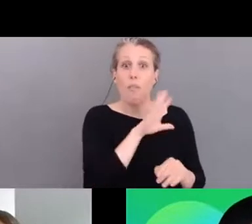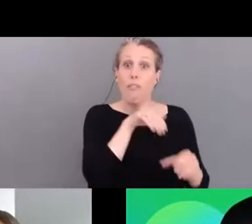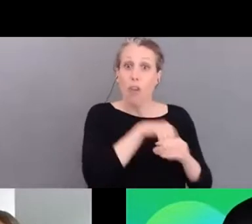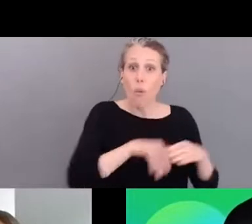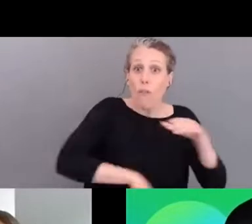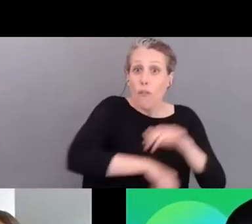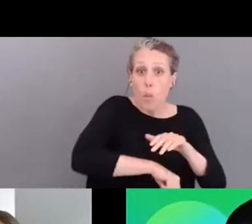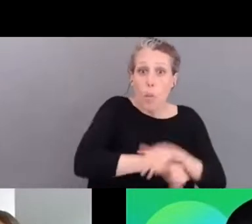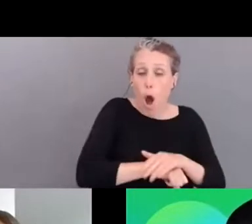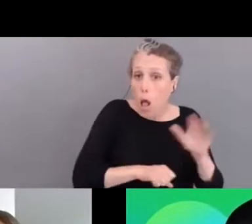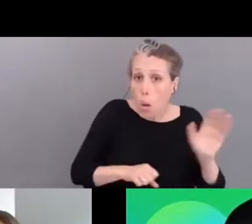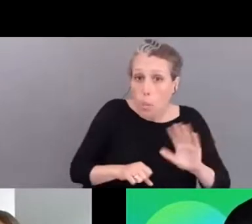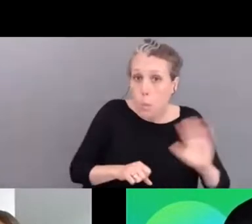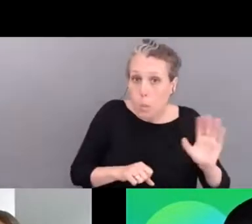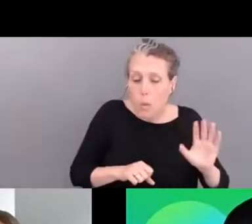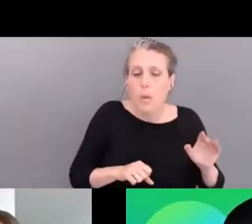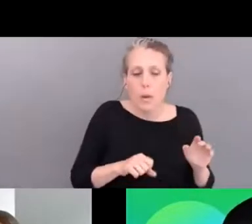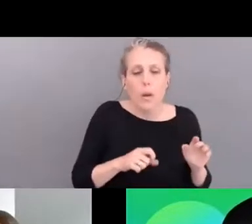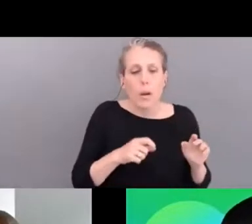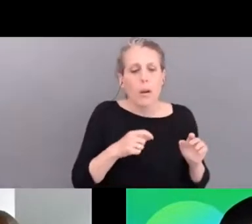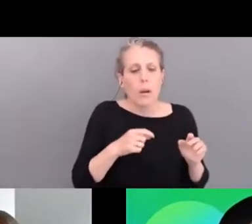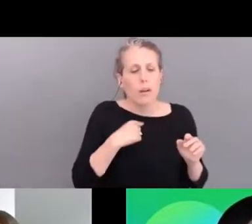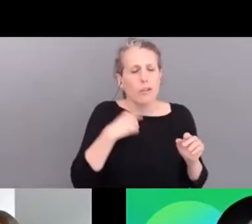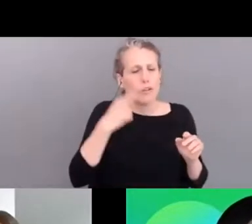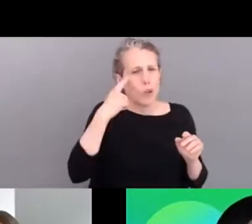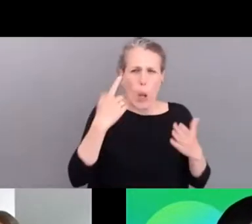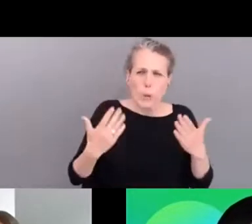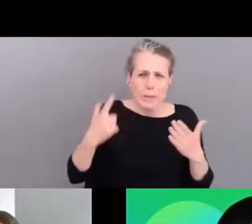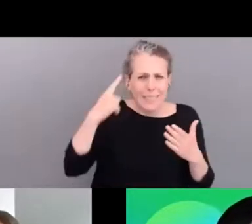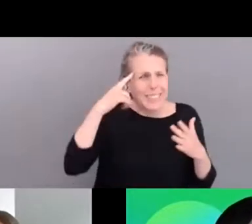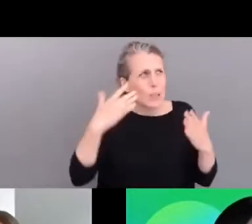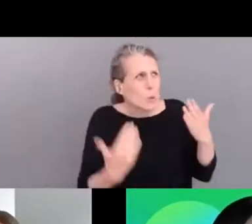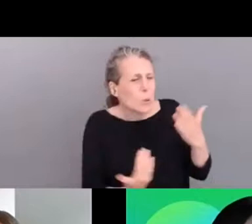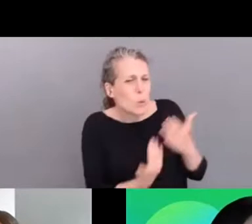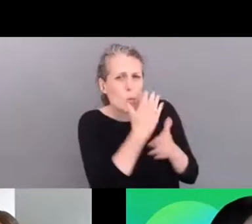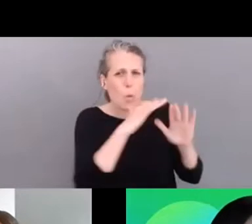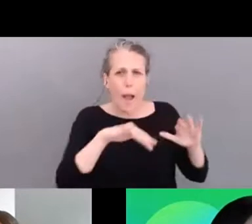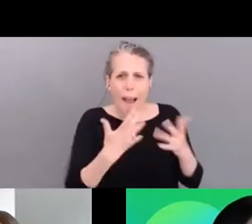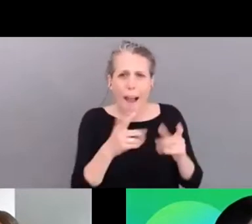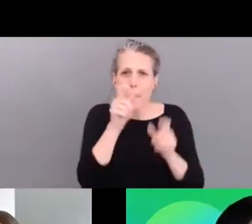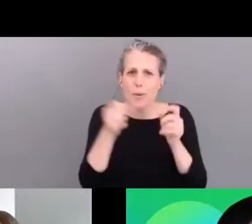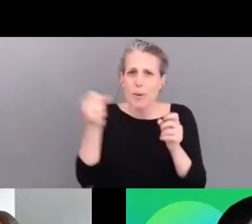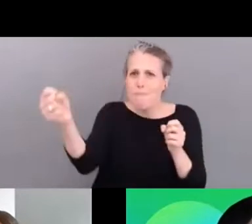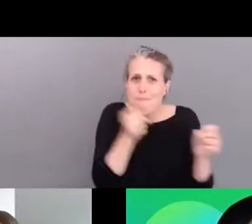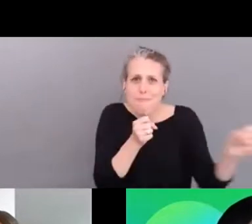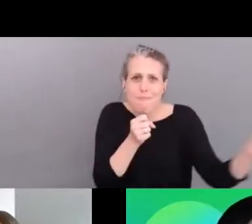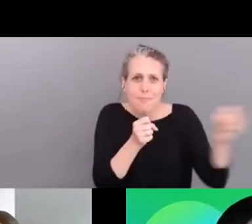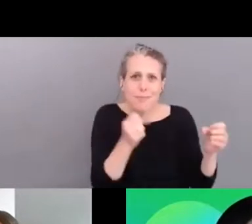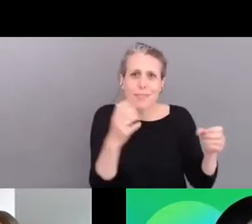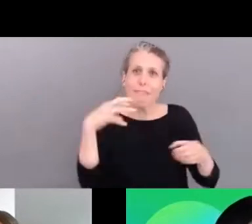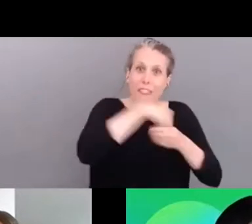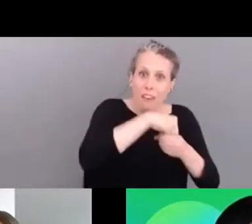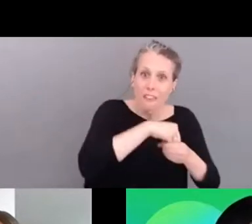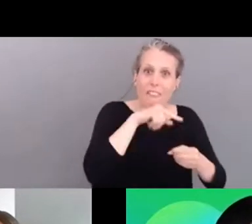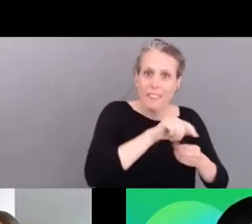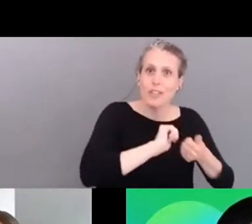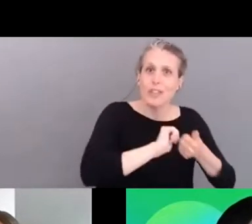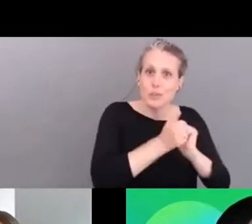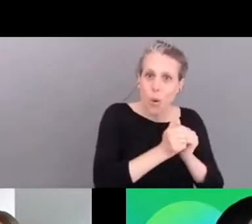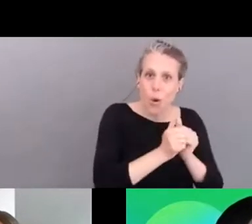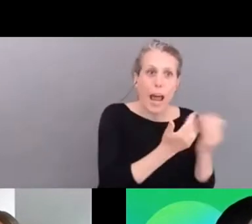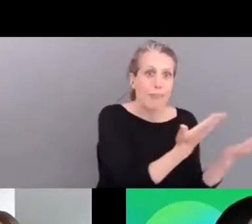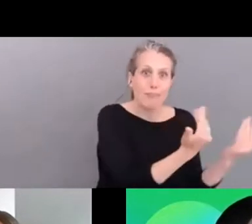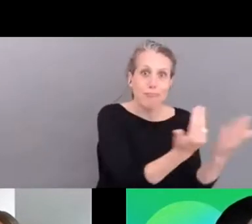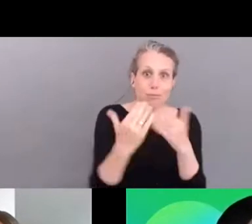tried with this innovative format to uh bring new people into uh sports and to promote uh sport participation